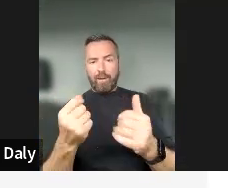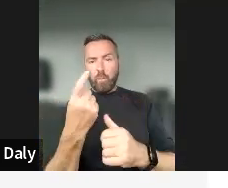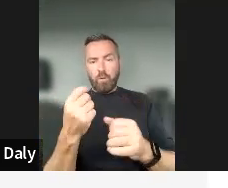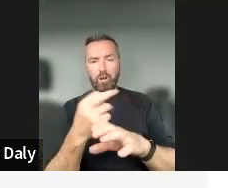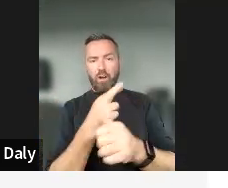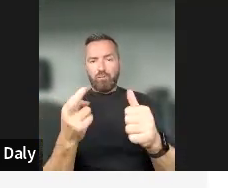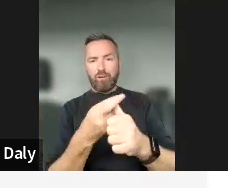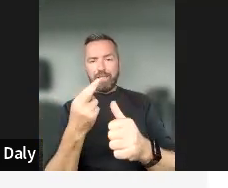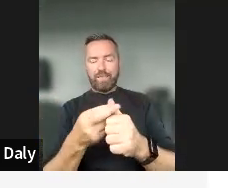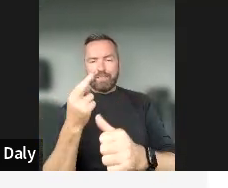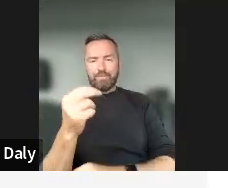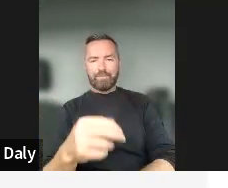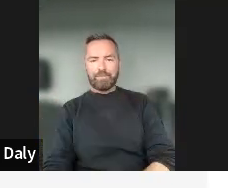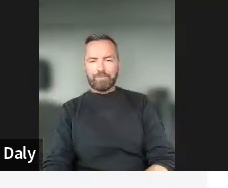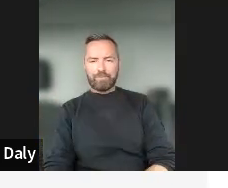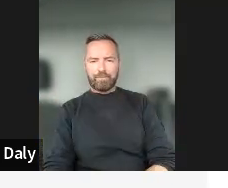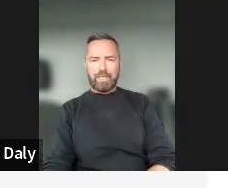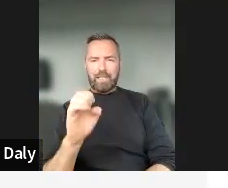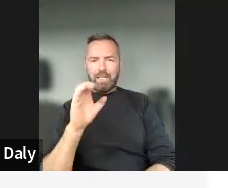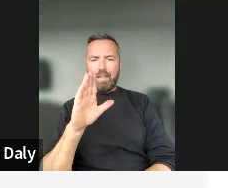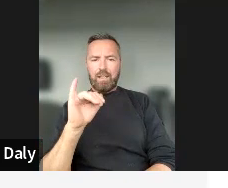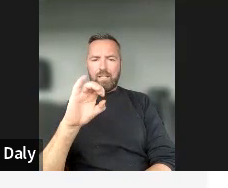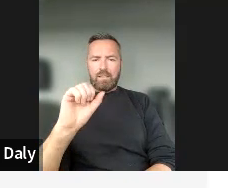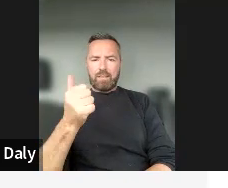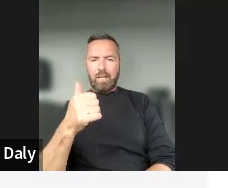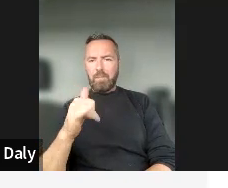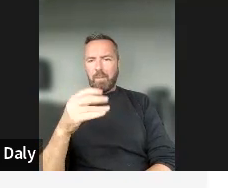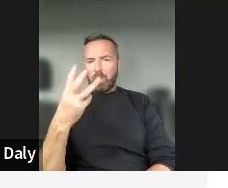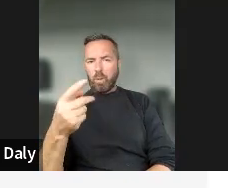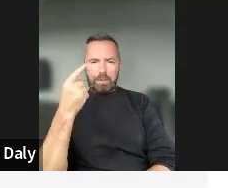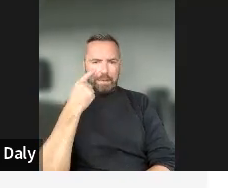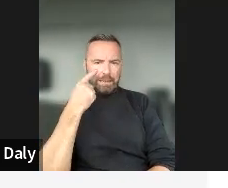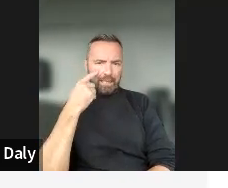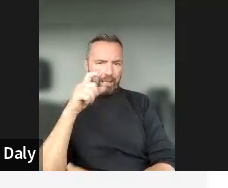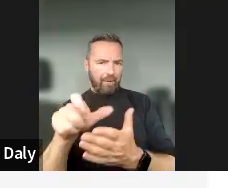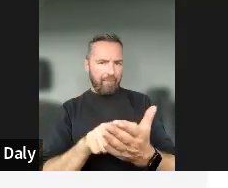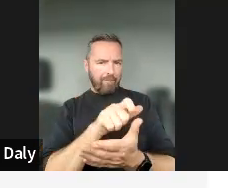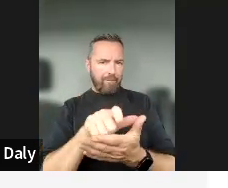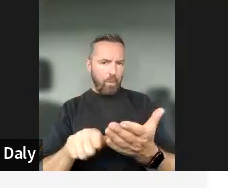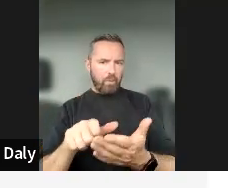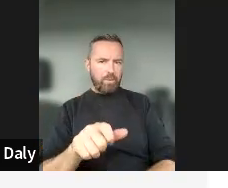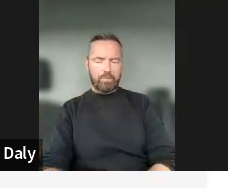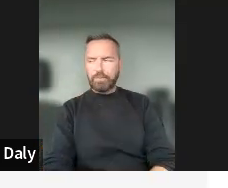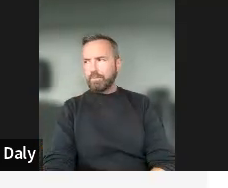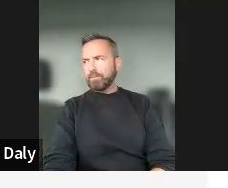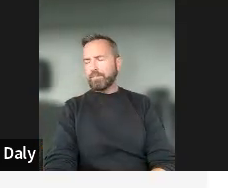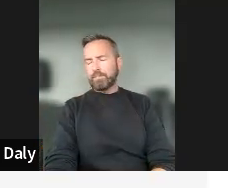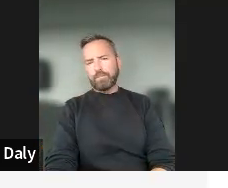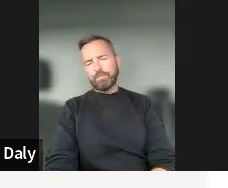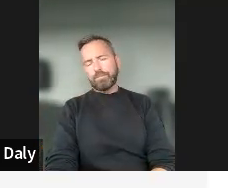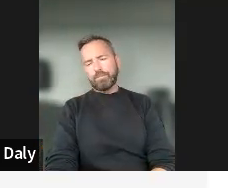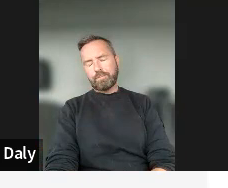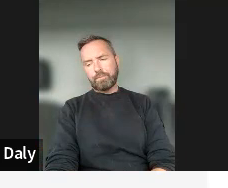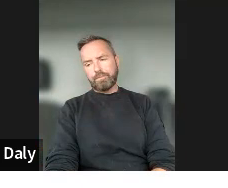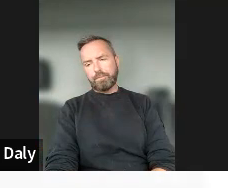Um, Elisa, maybe you want to, to see it to take a look at the answers, uh, the